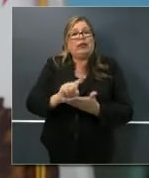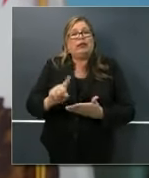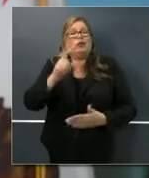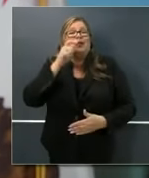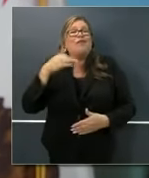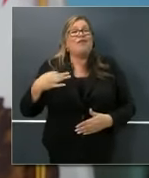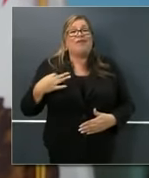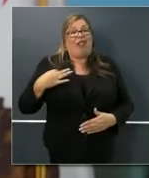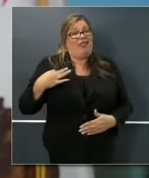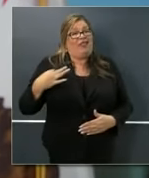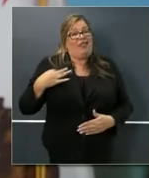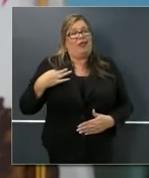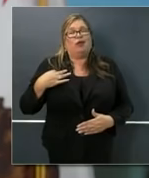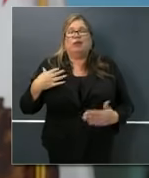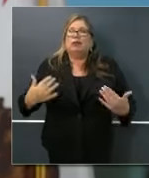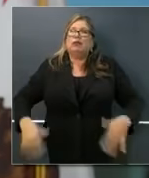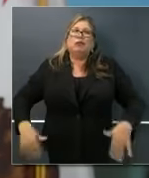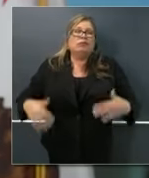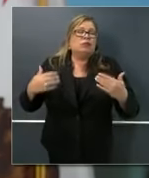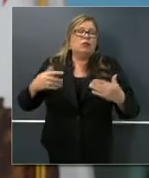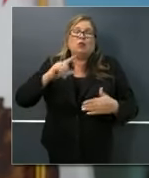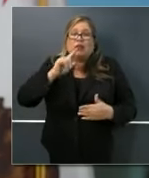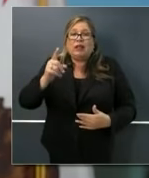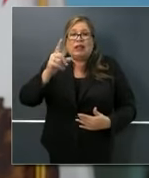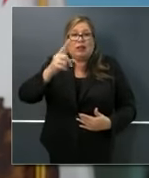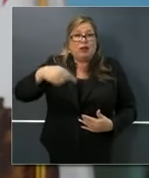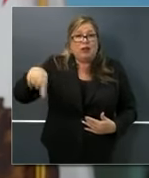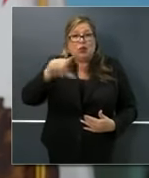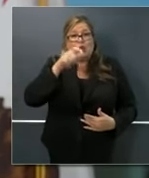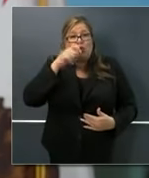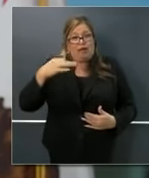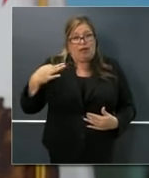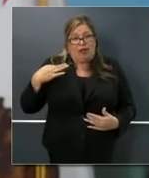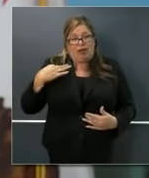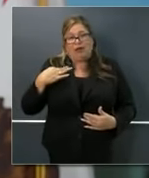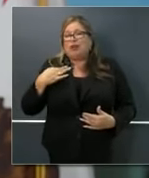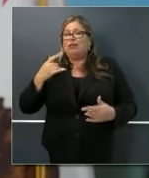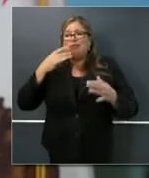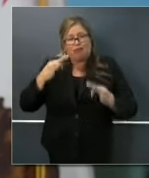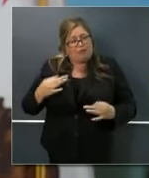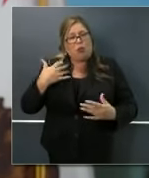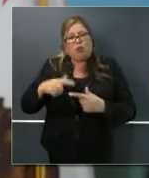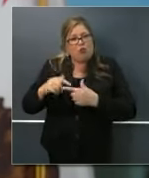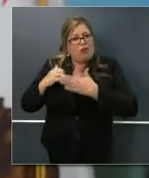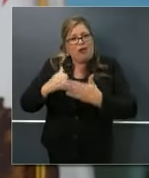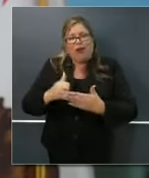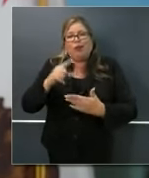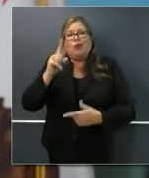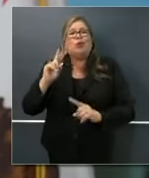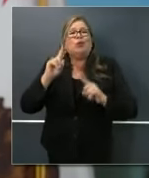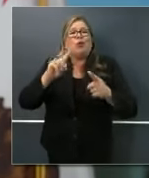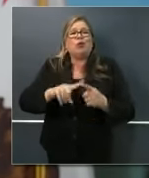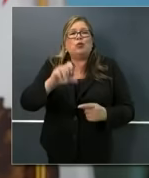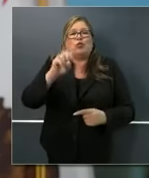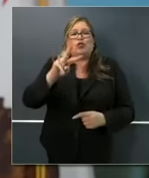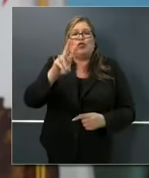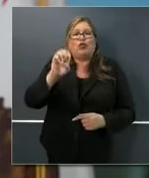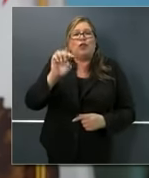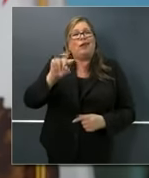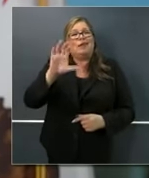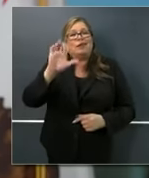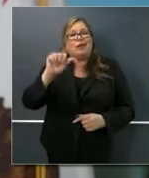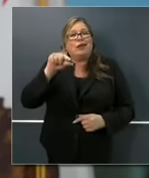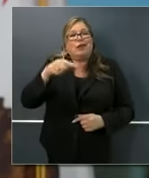It is remarkable the number of people that have gone to the serve.ca.gov website, serve.ca.gov